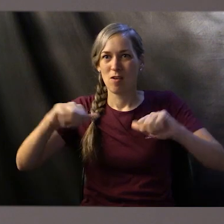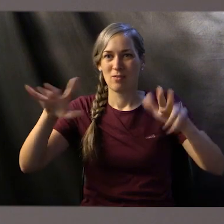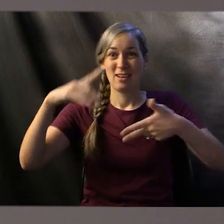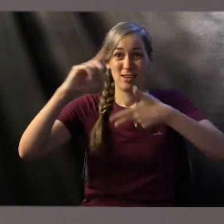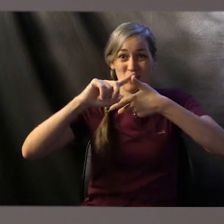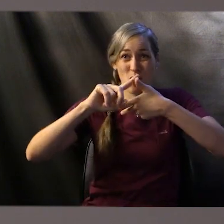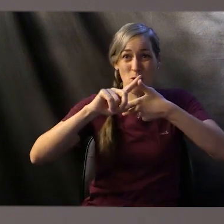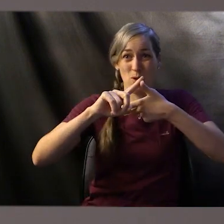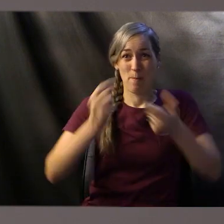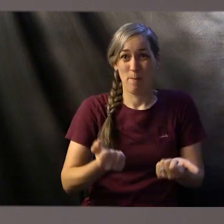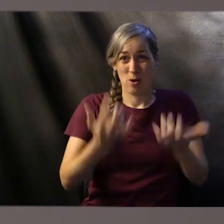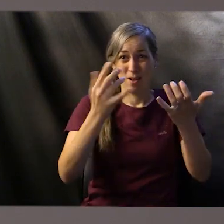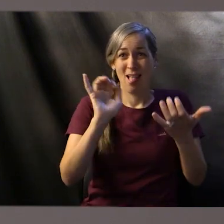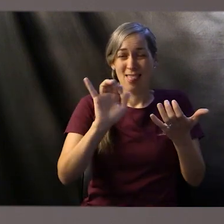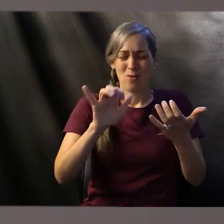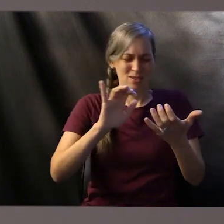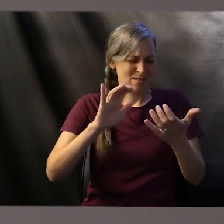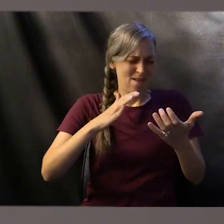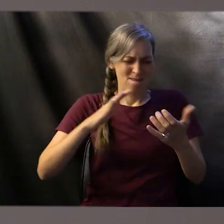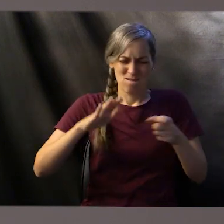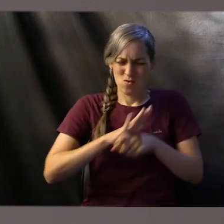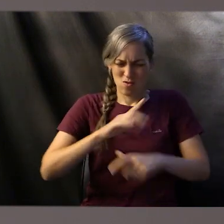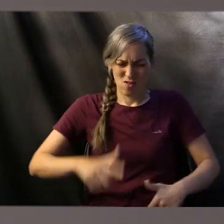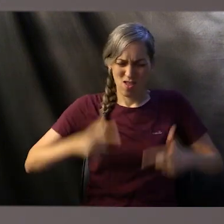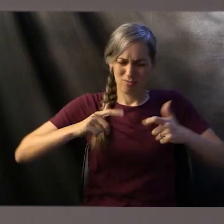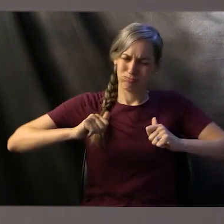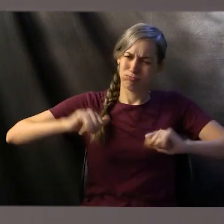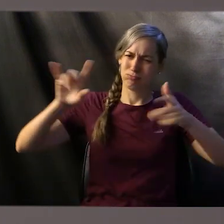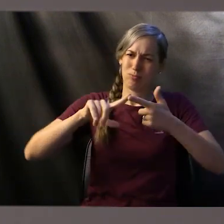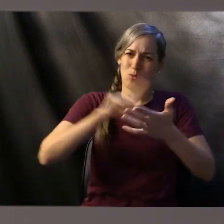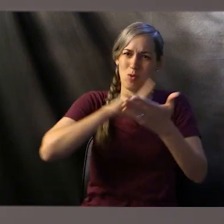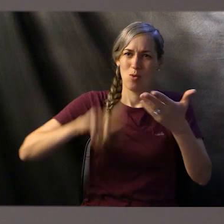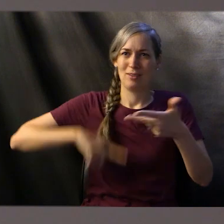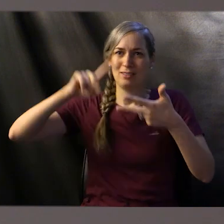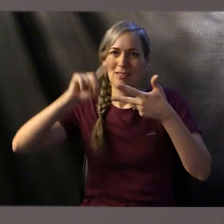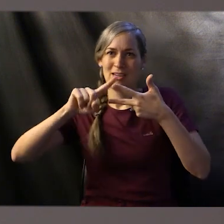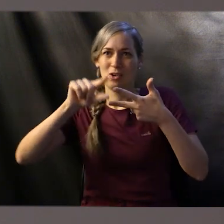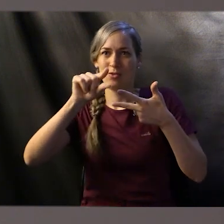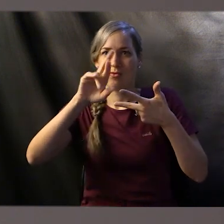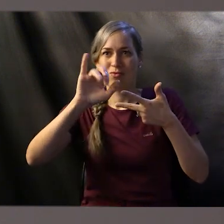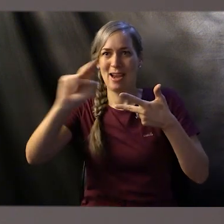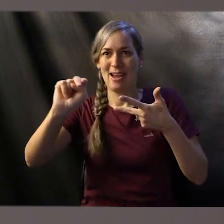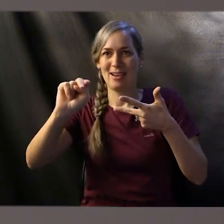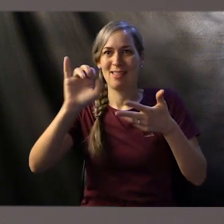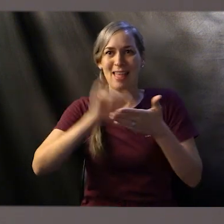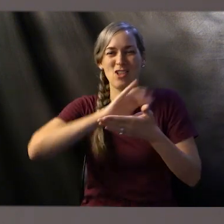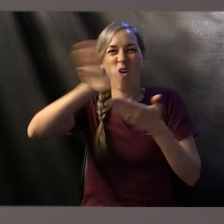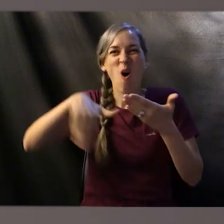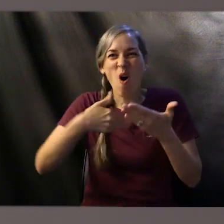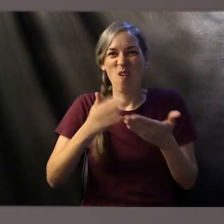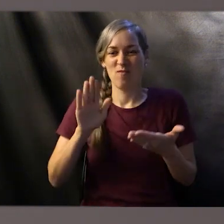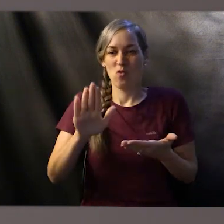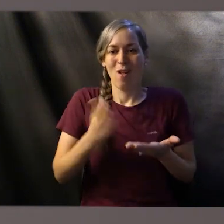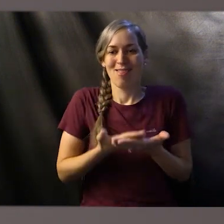whole life to the Lord. The grain offering was a consecration of all of one's possessions to the Lord. And the